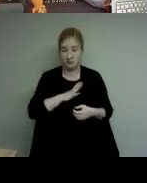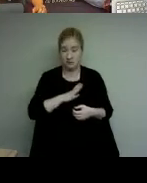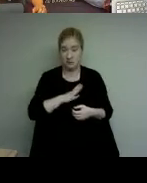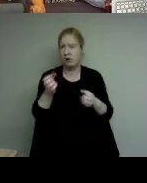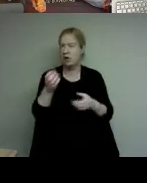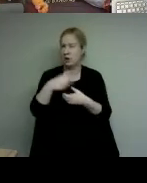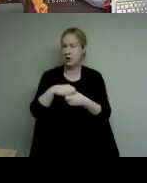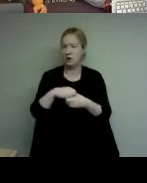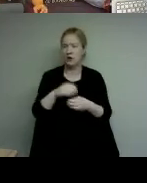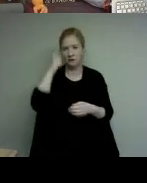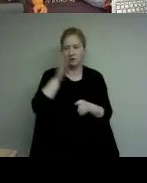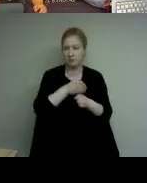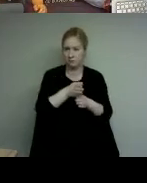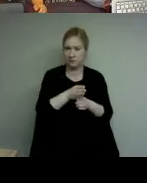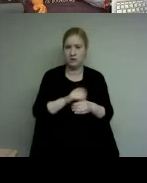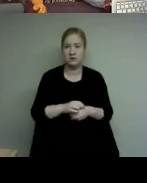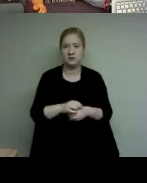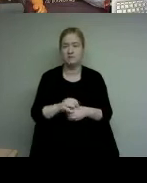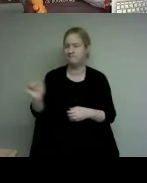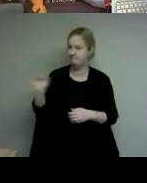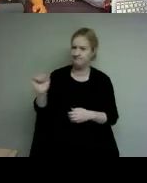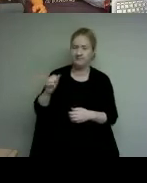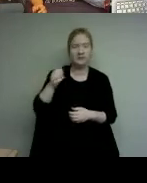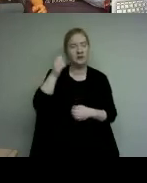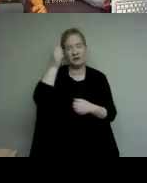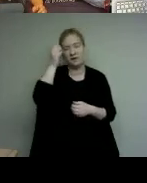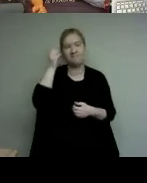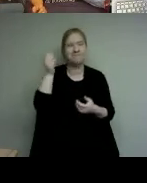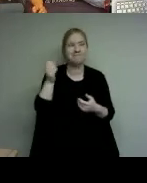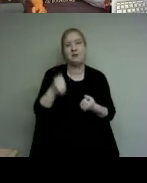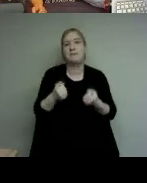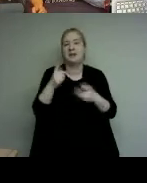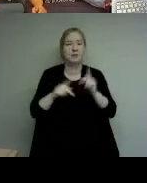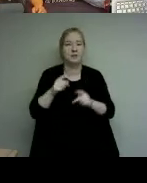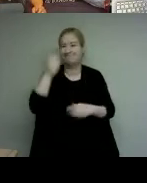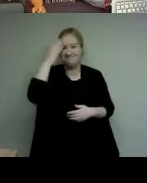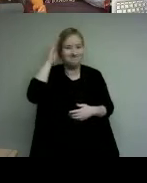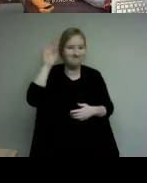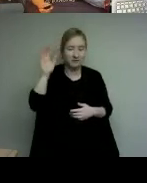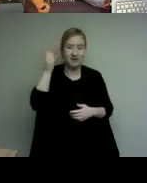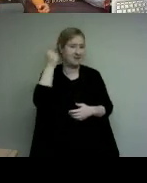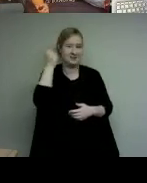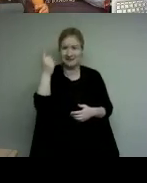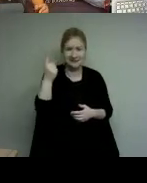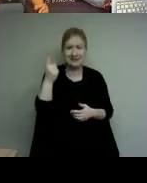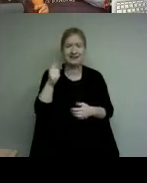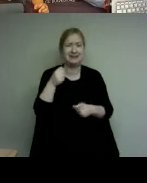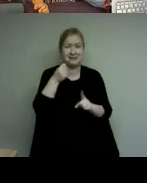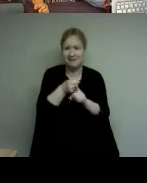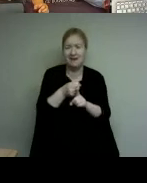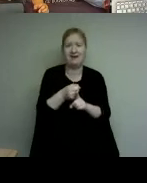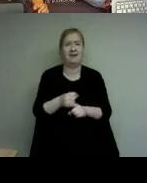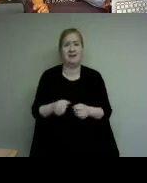students james and i present to you do not understand the ripple effect of getting up in morning and going to school and the value of education